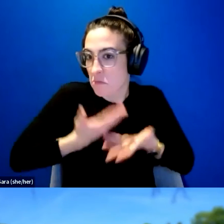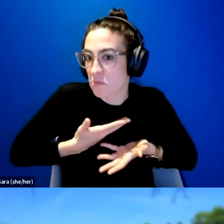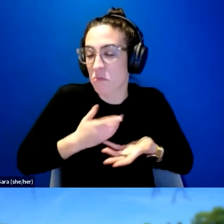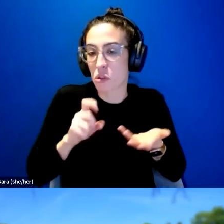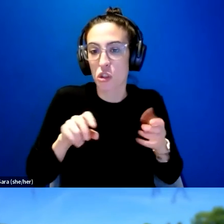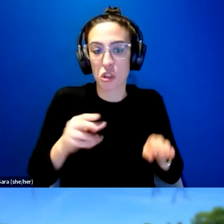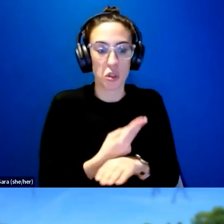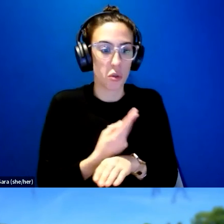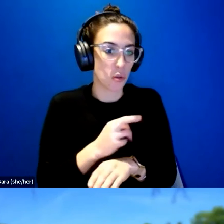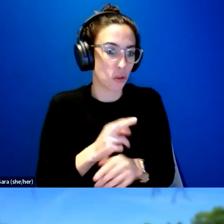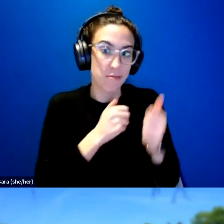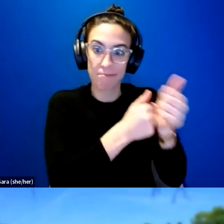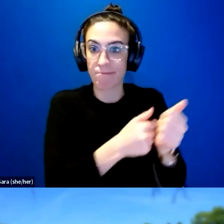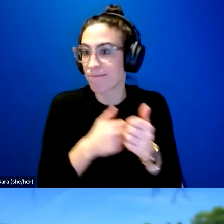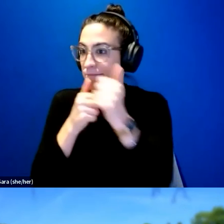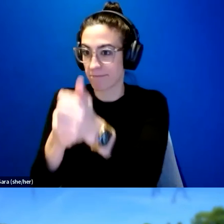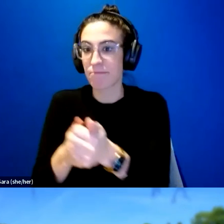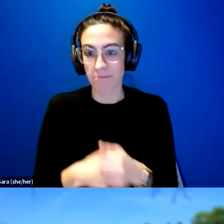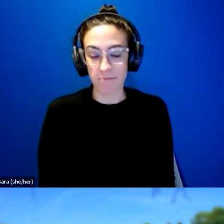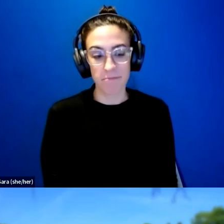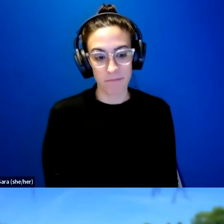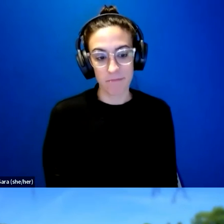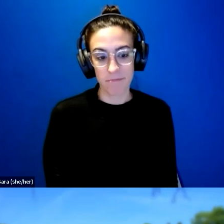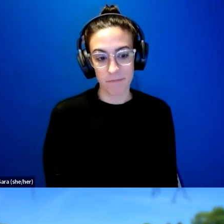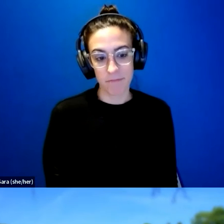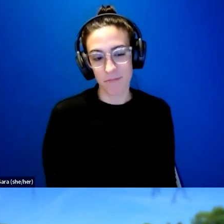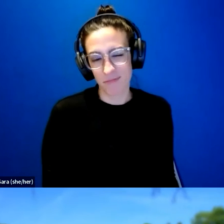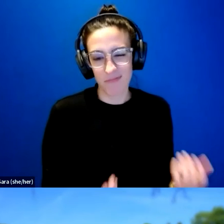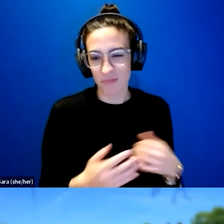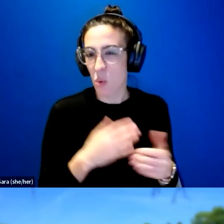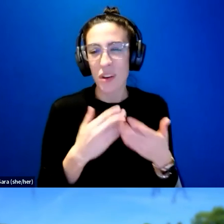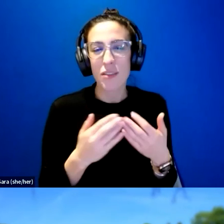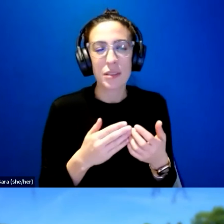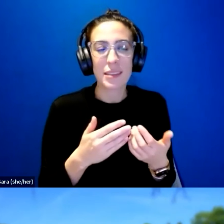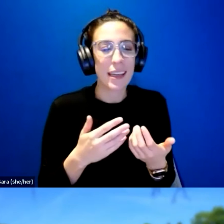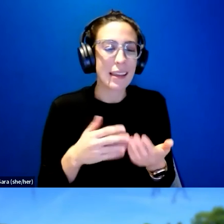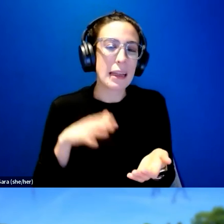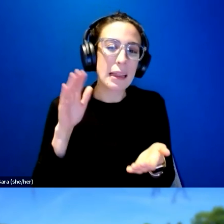using whatever other people were using, and which is the most like the least hassle requirement.